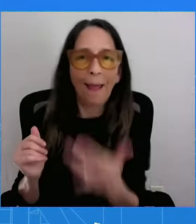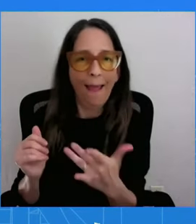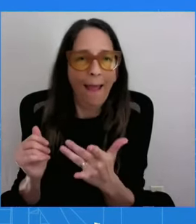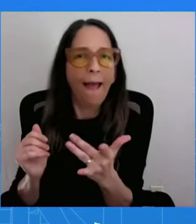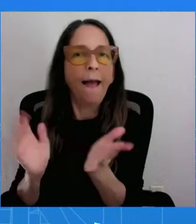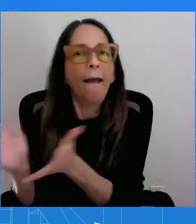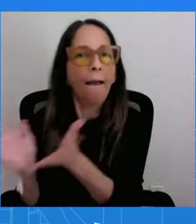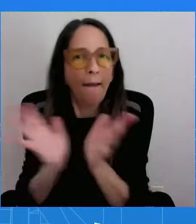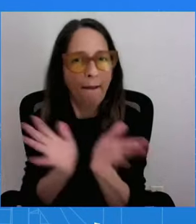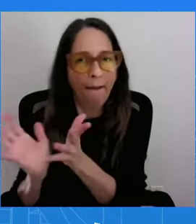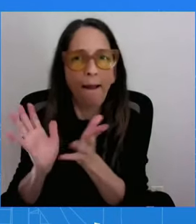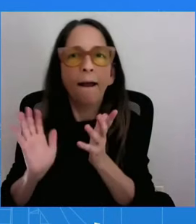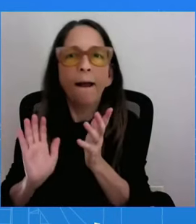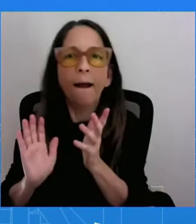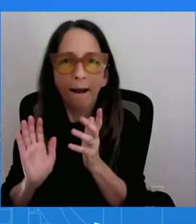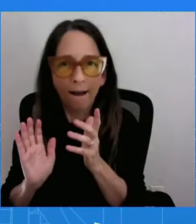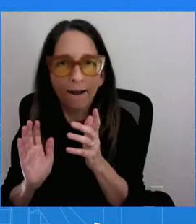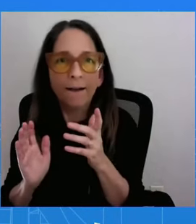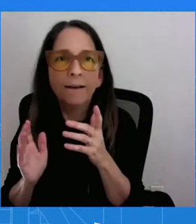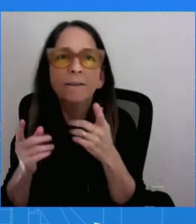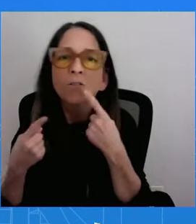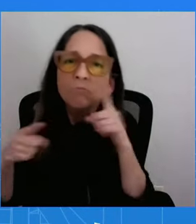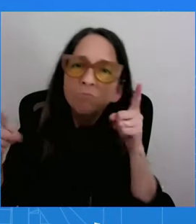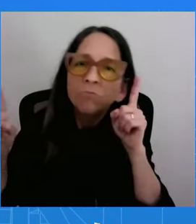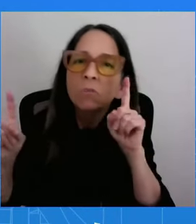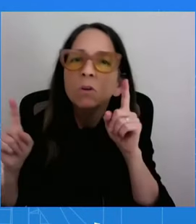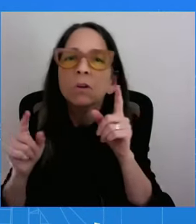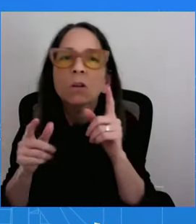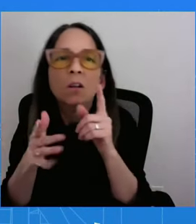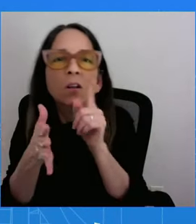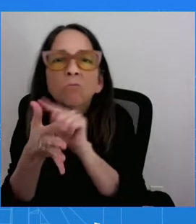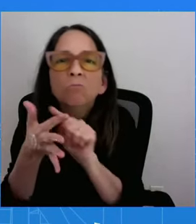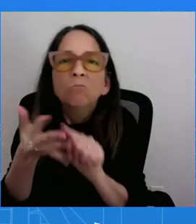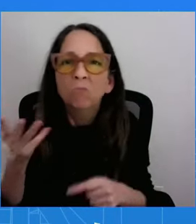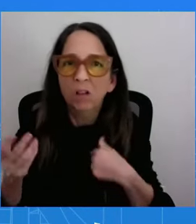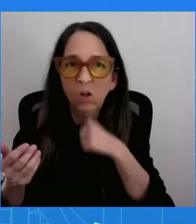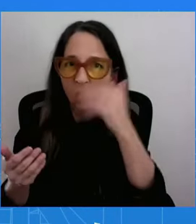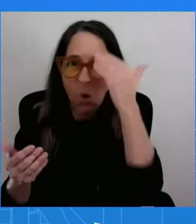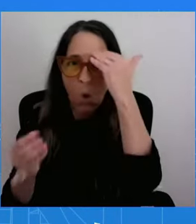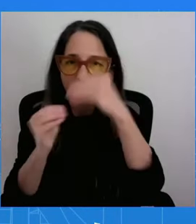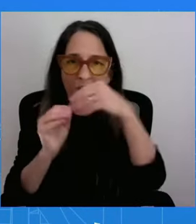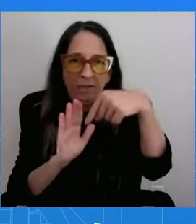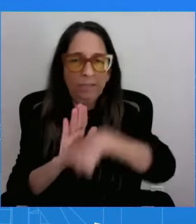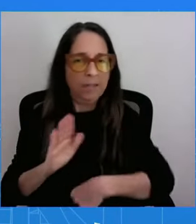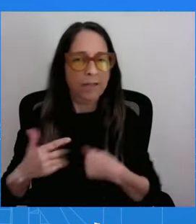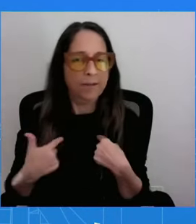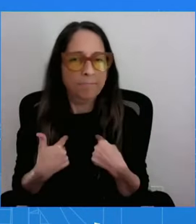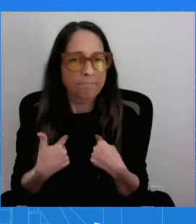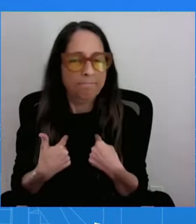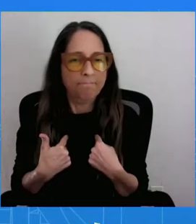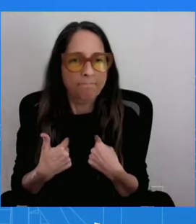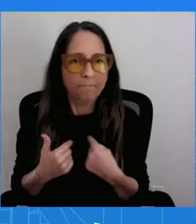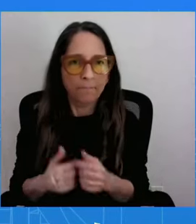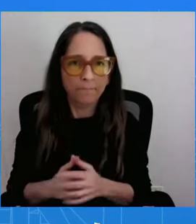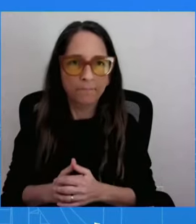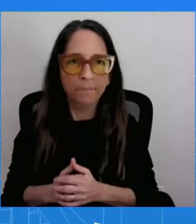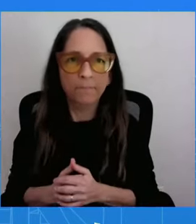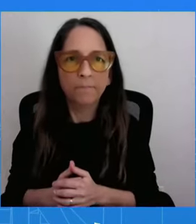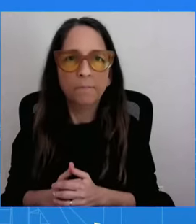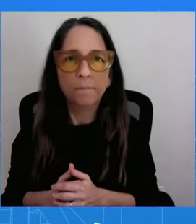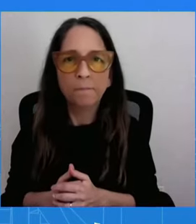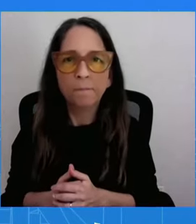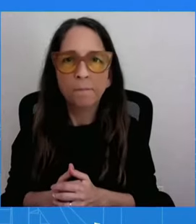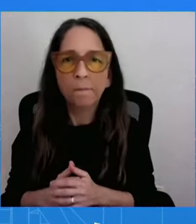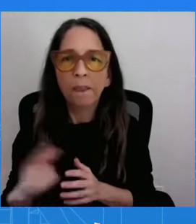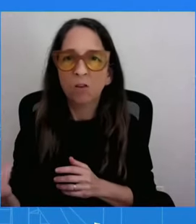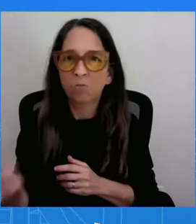couple weeks. I just don't have anything beyond that. Thank you. Go ahead, Mike. I know you're not in here regularly. I'm always here in spirit, though, for to know that.